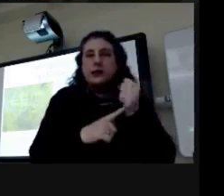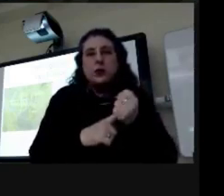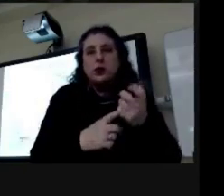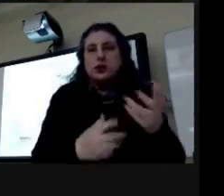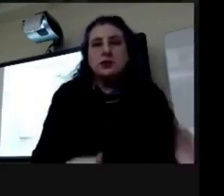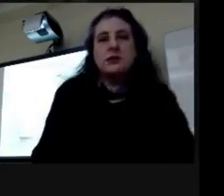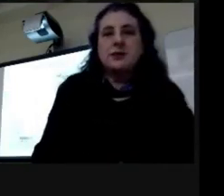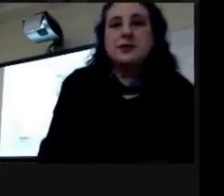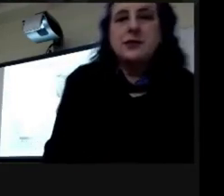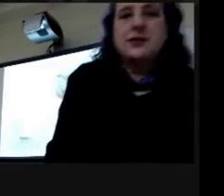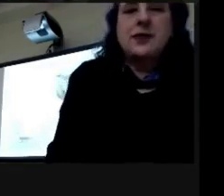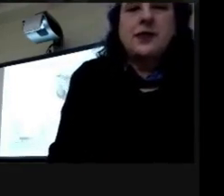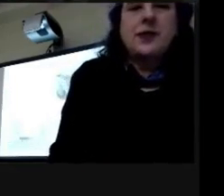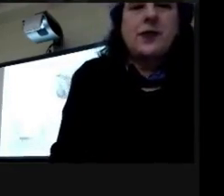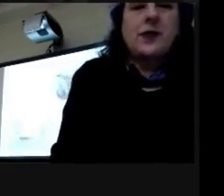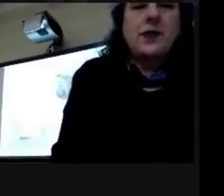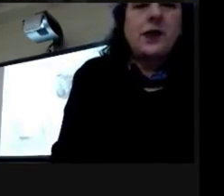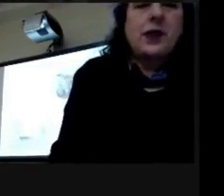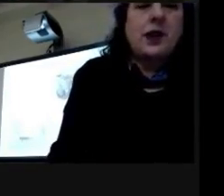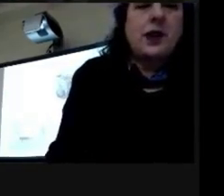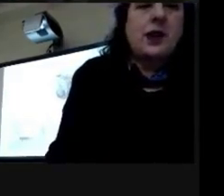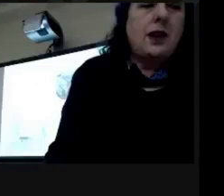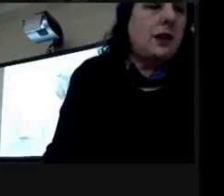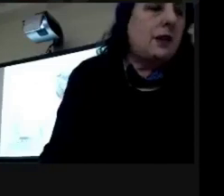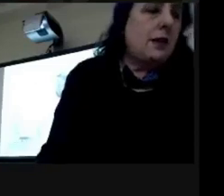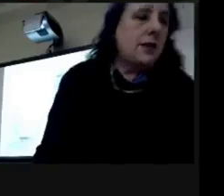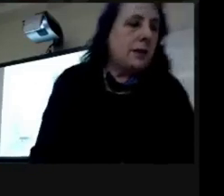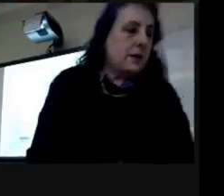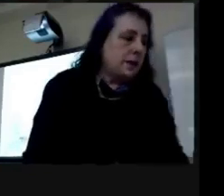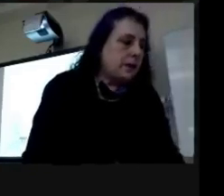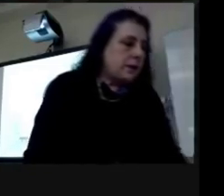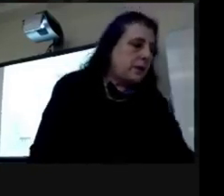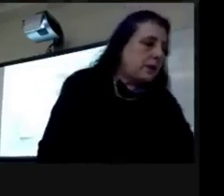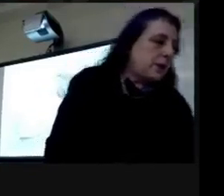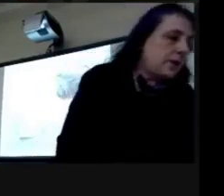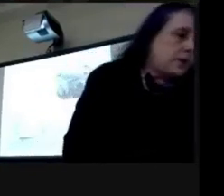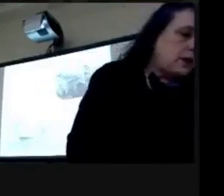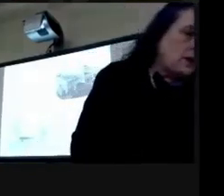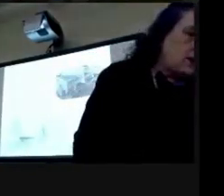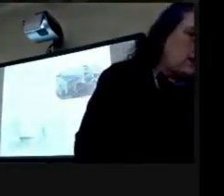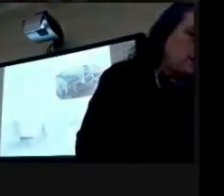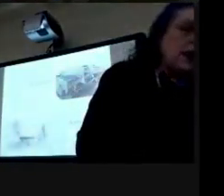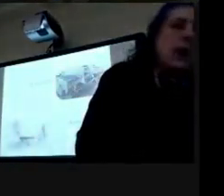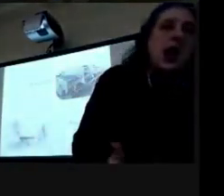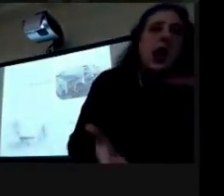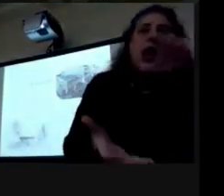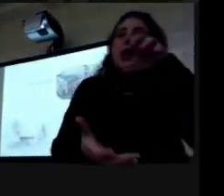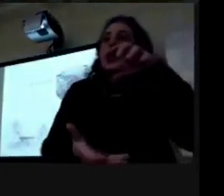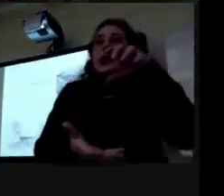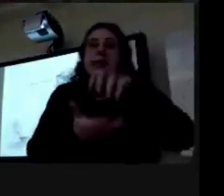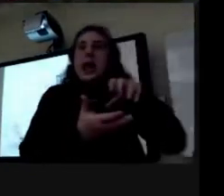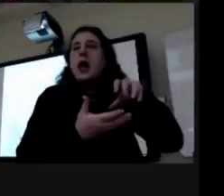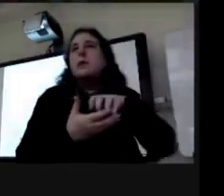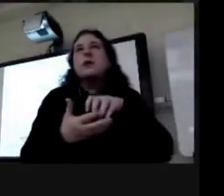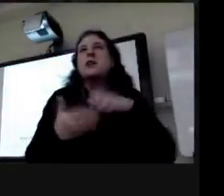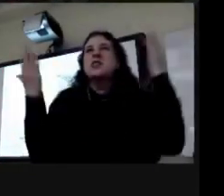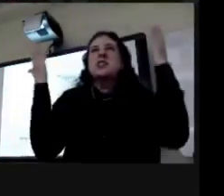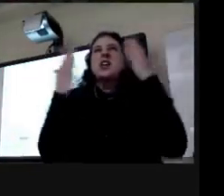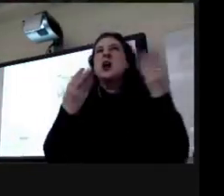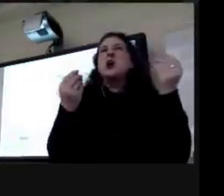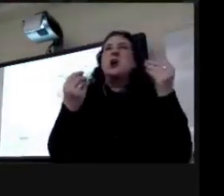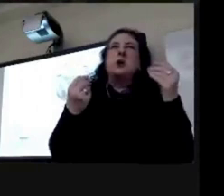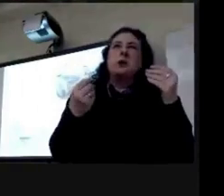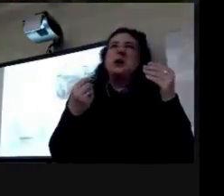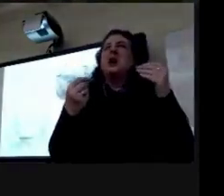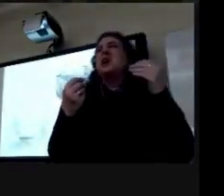pioneer cabins like that down at the bottom were dark human warm with these gaping windows and doors